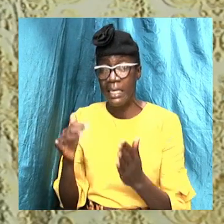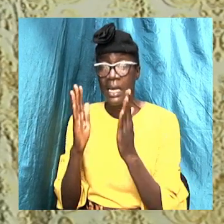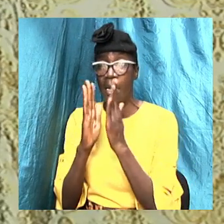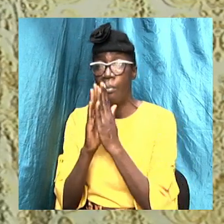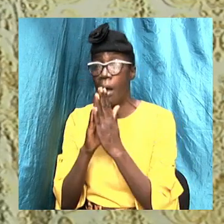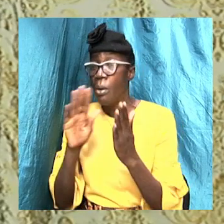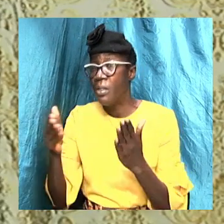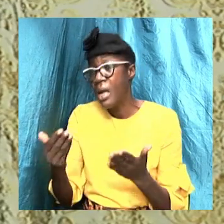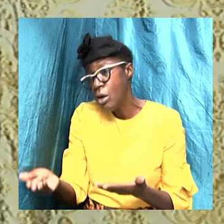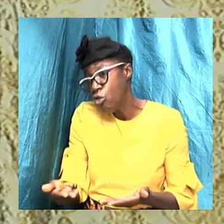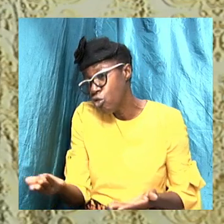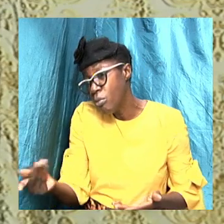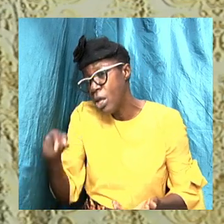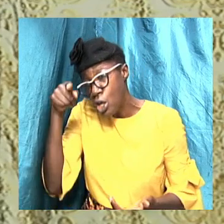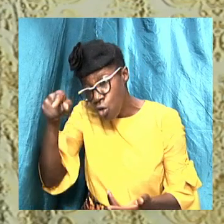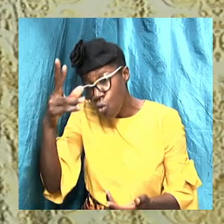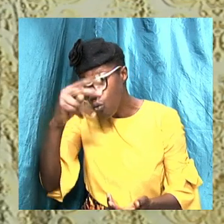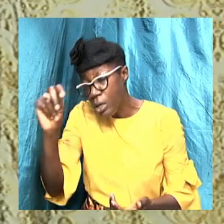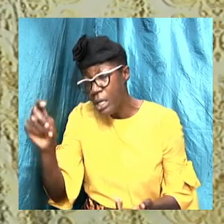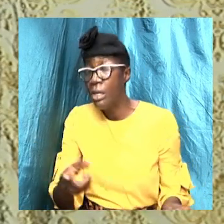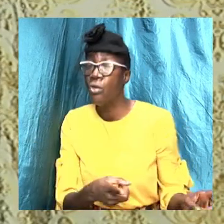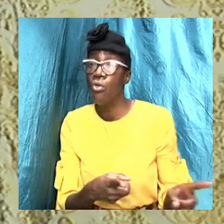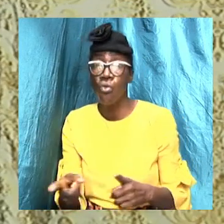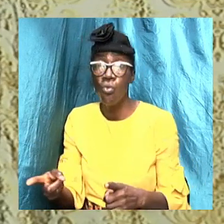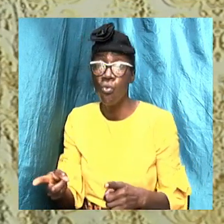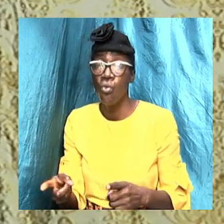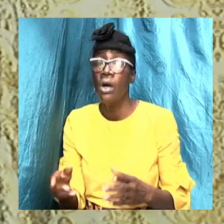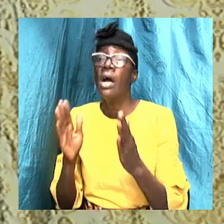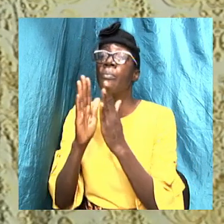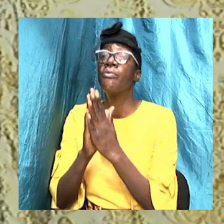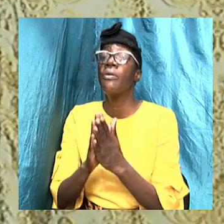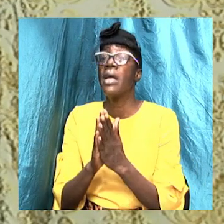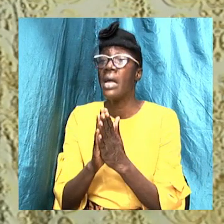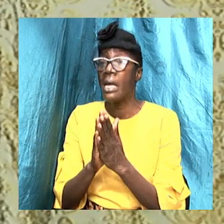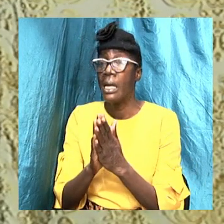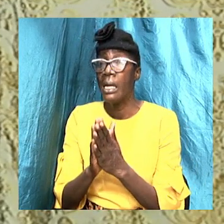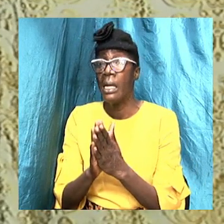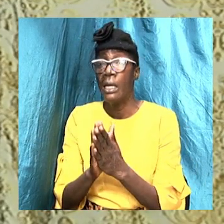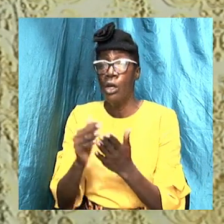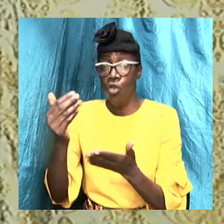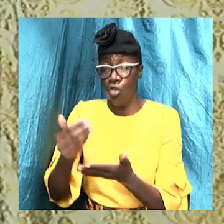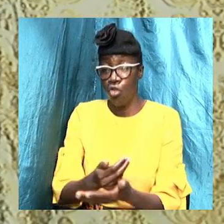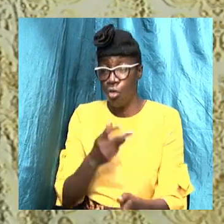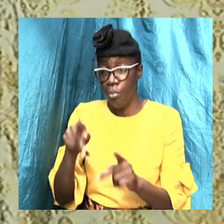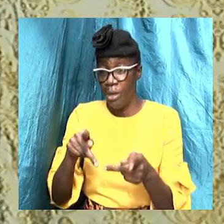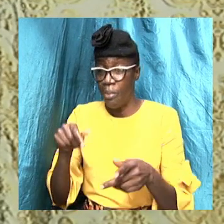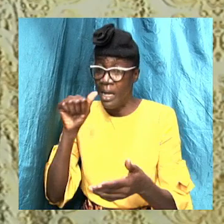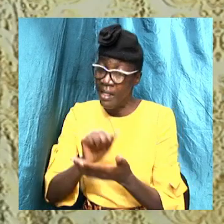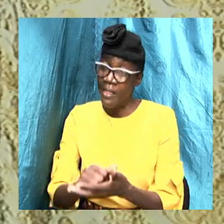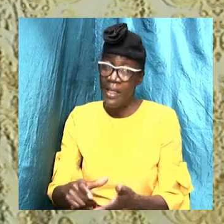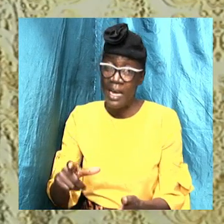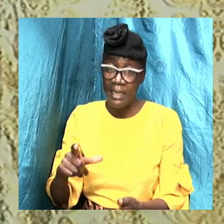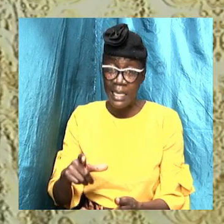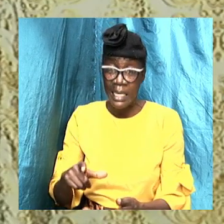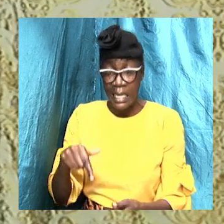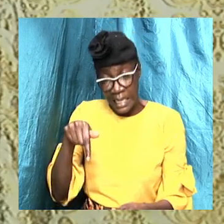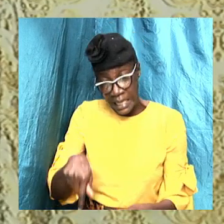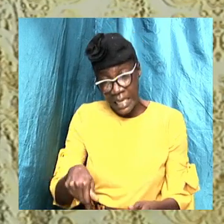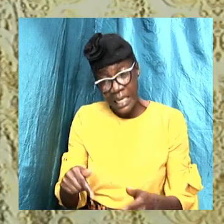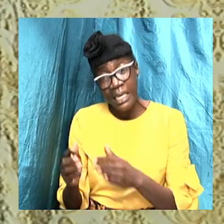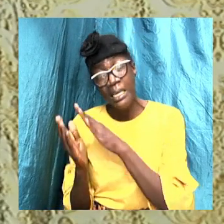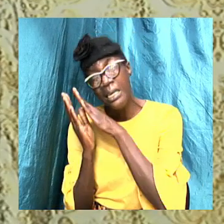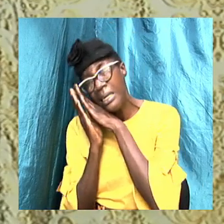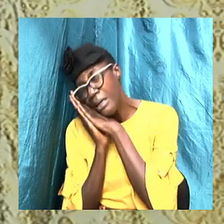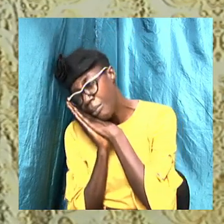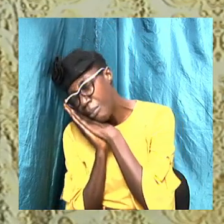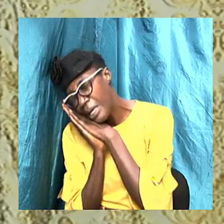something else that you need to do. And I pray to God that some of these folks that is lying on the water and is in need of